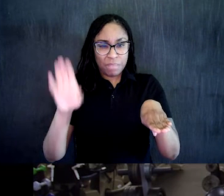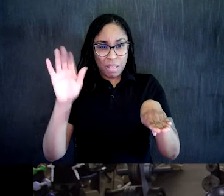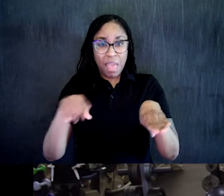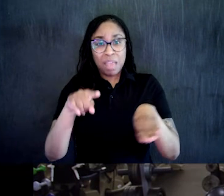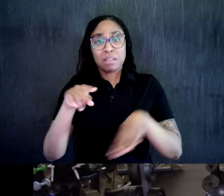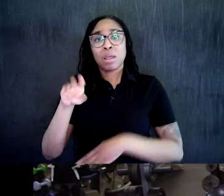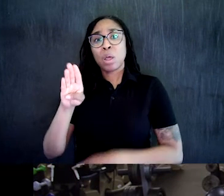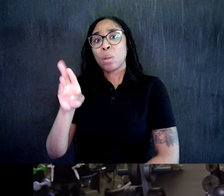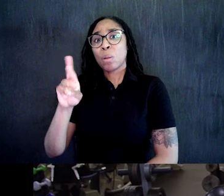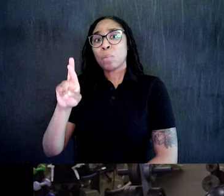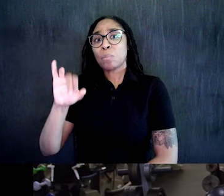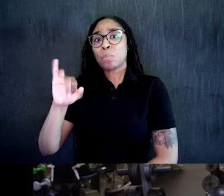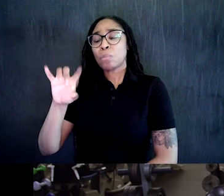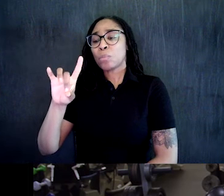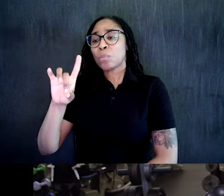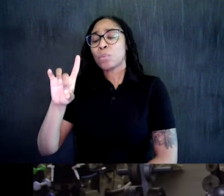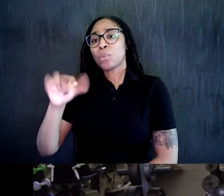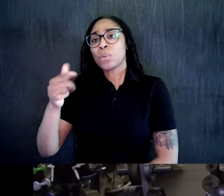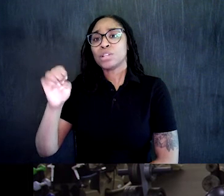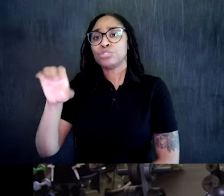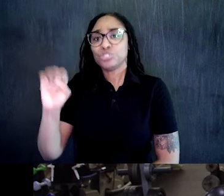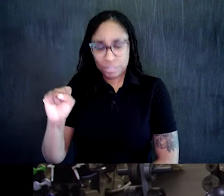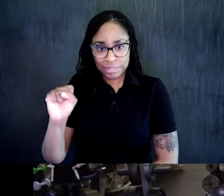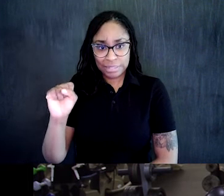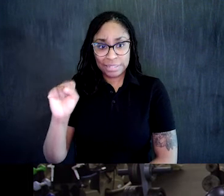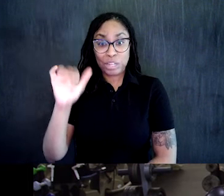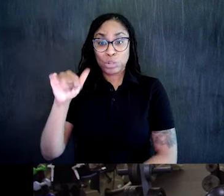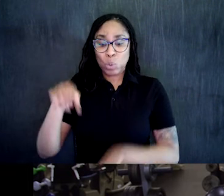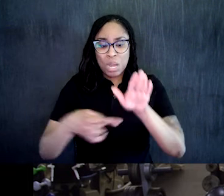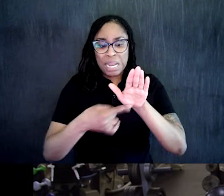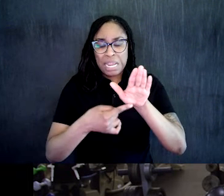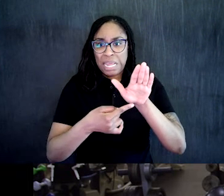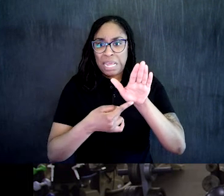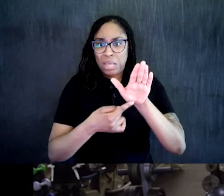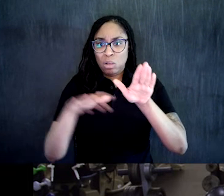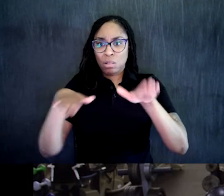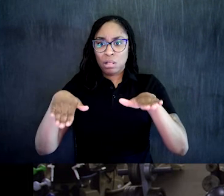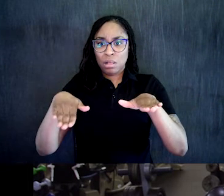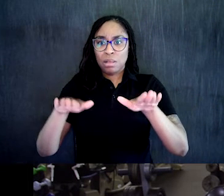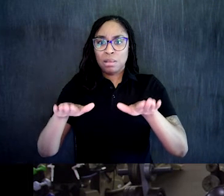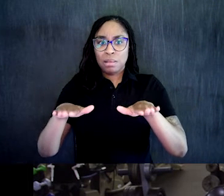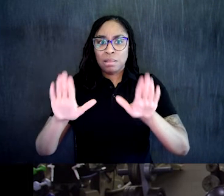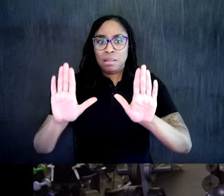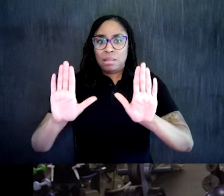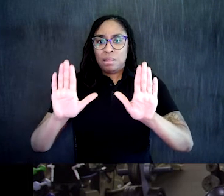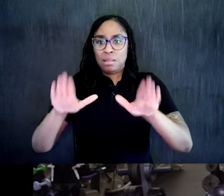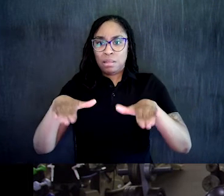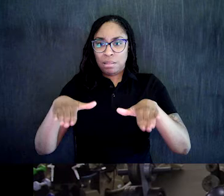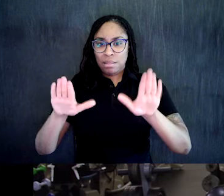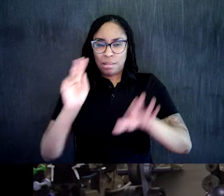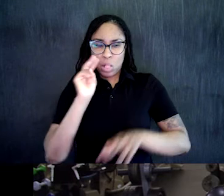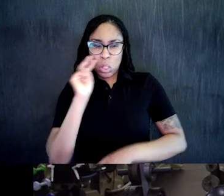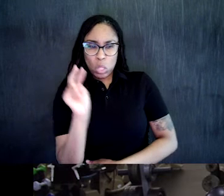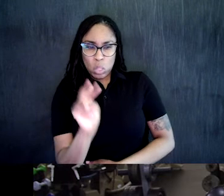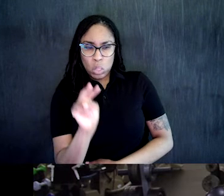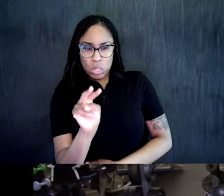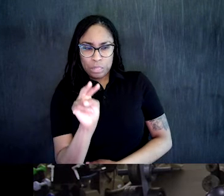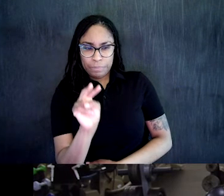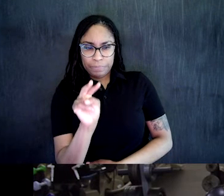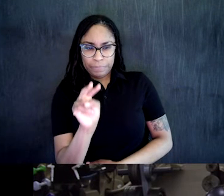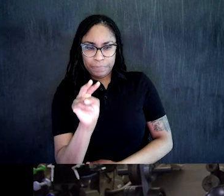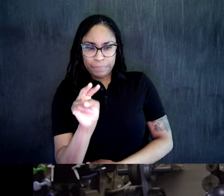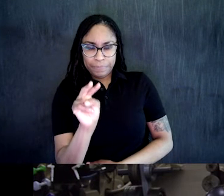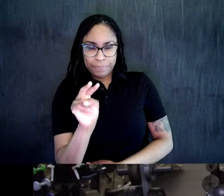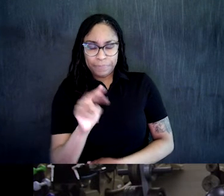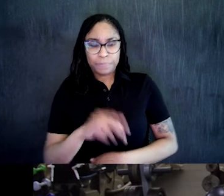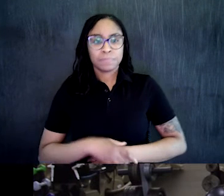Here we go. One. Two. Three. Four. Five. Good.